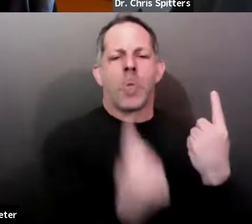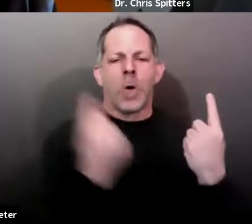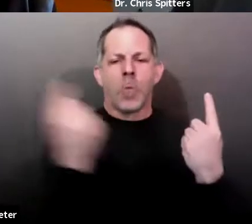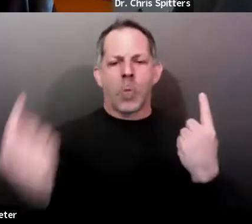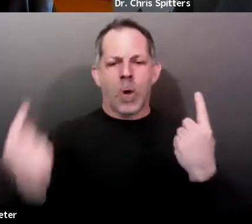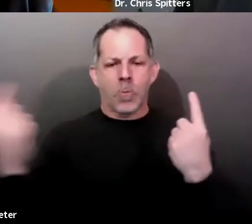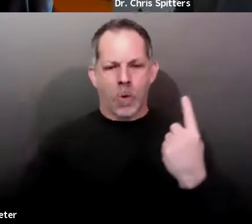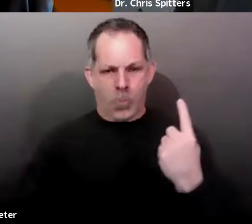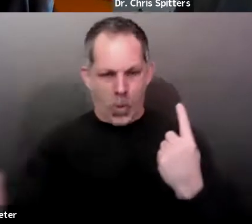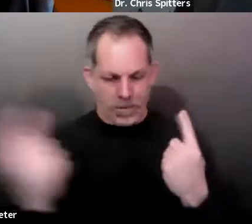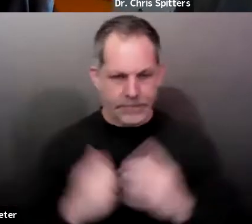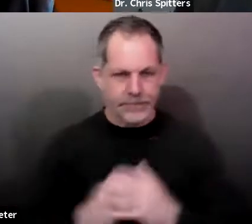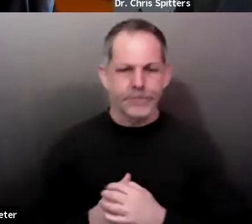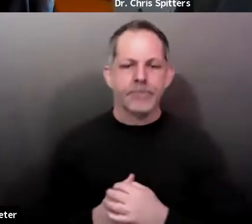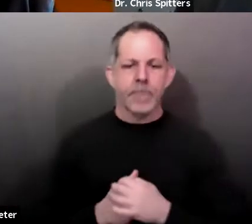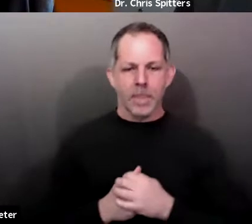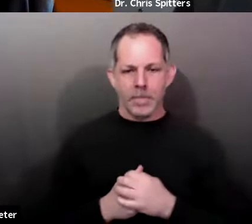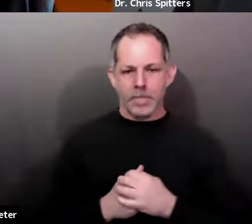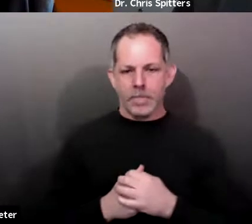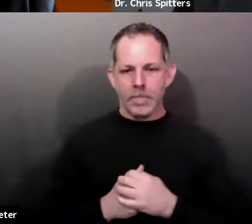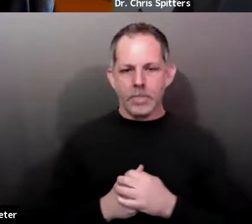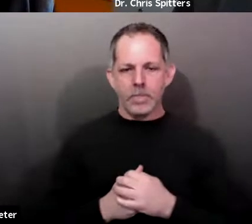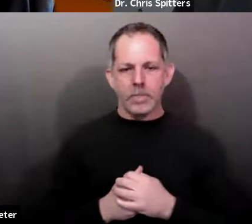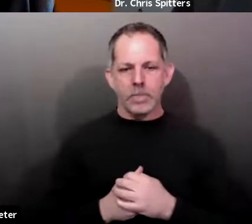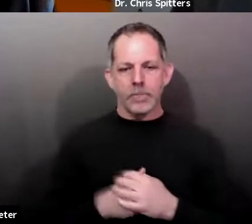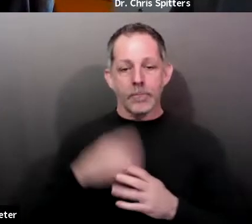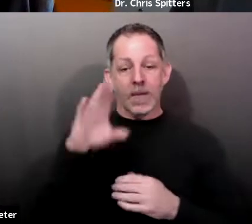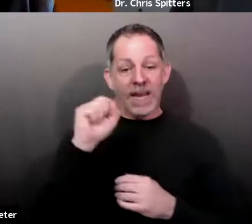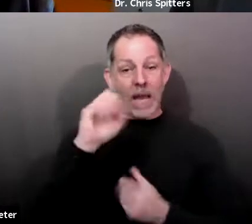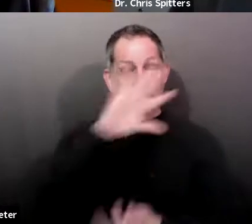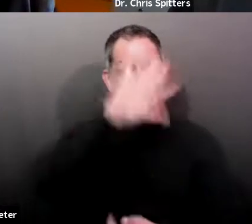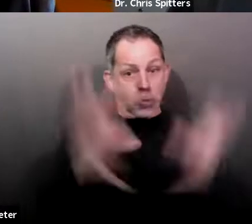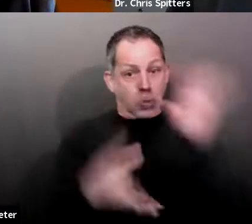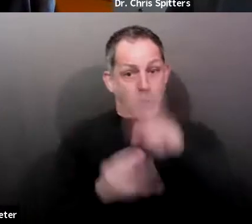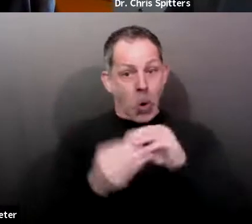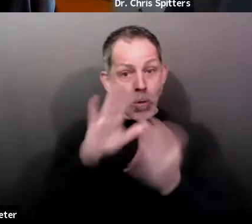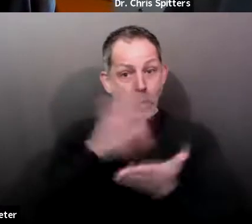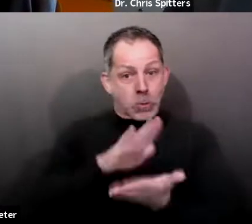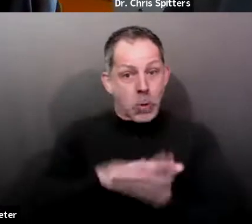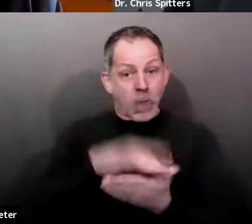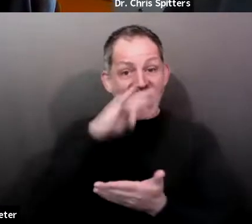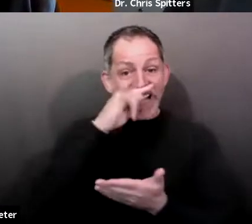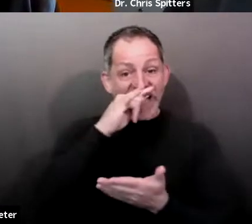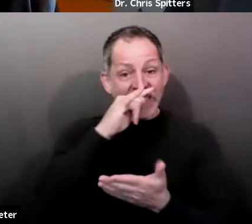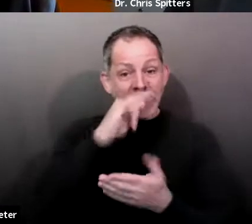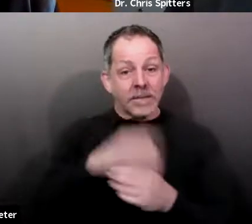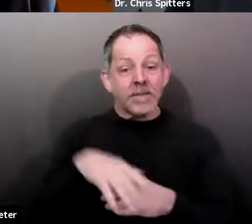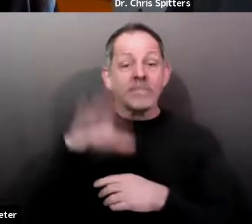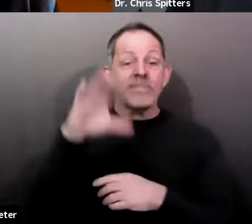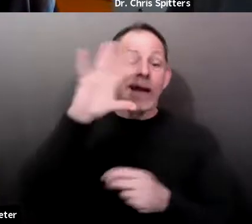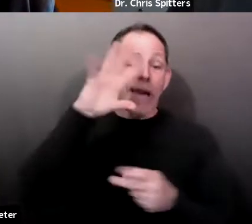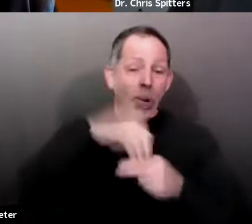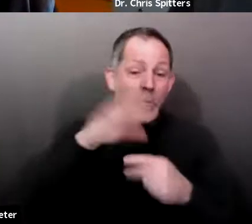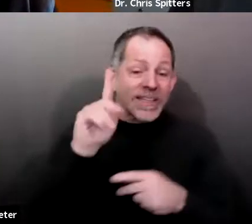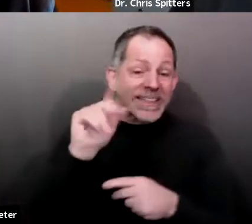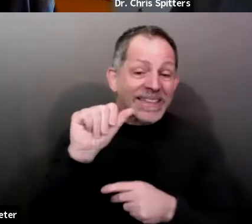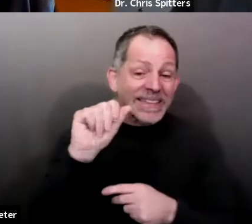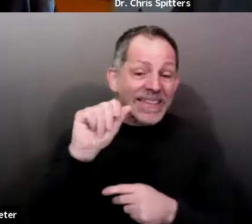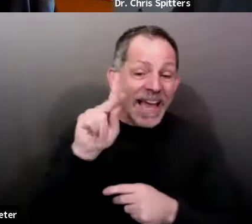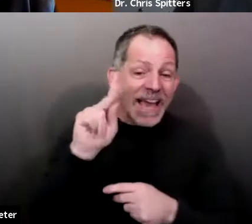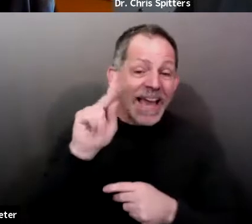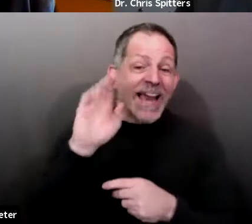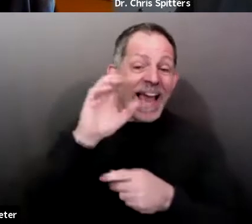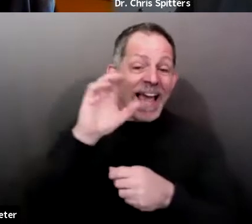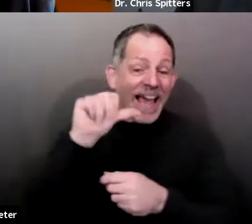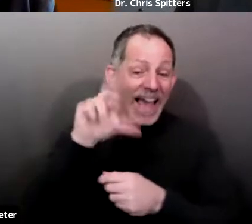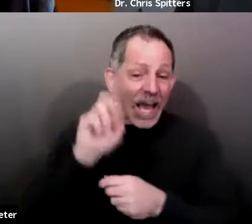number of cases across schools and child cares in February and trends so far for March show lower numbers than